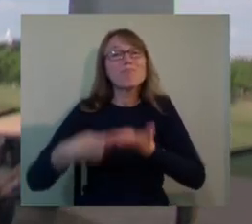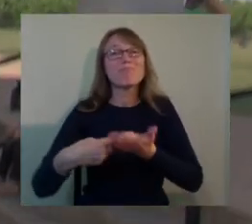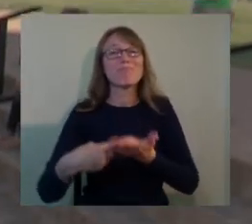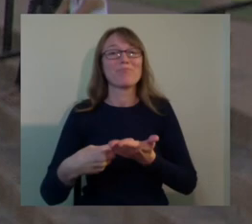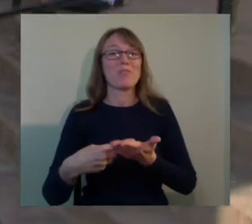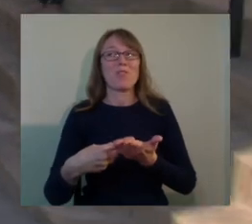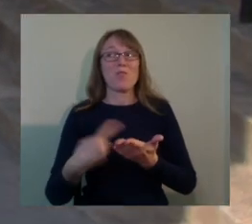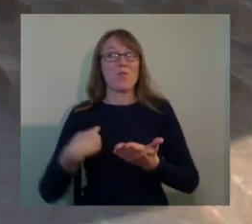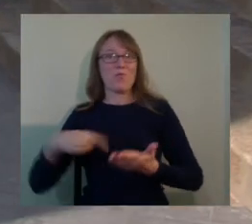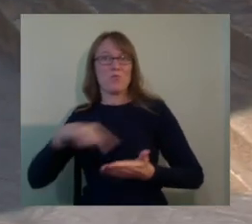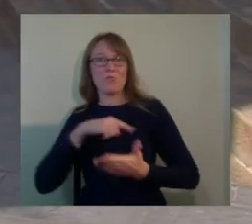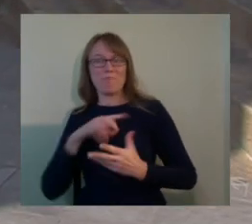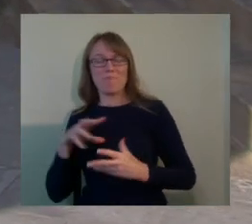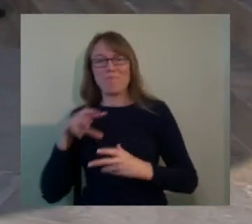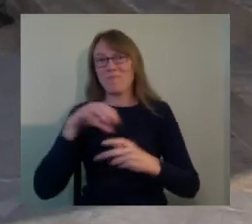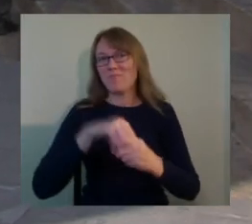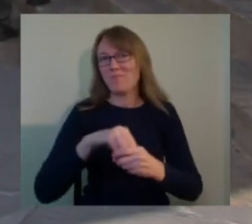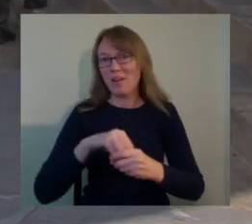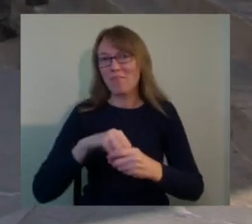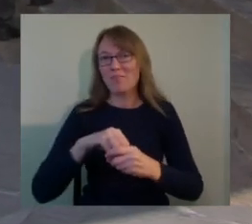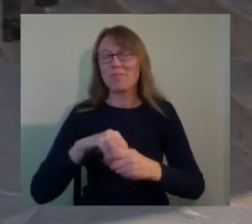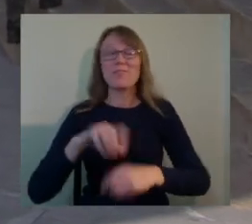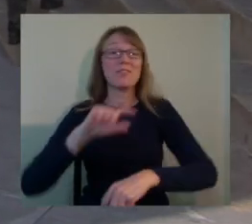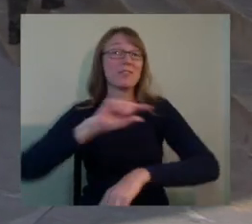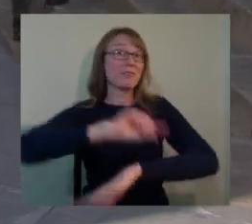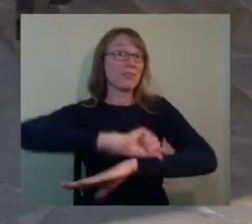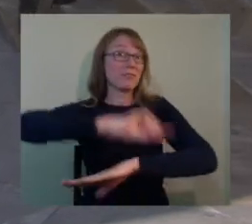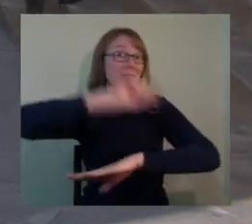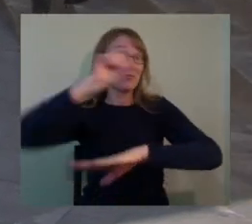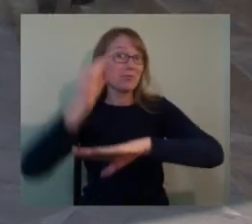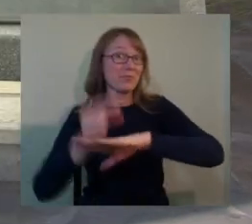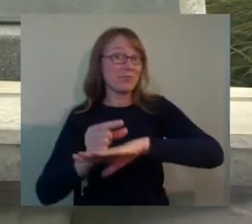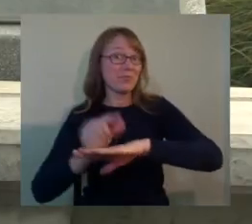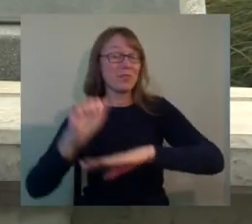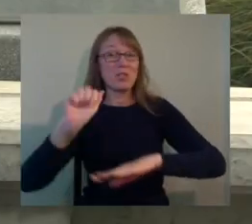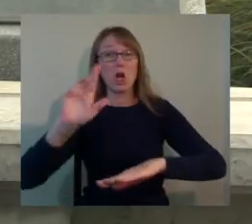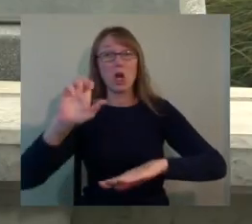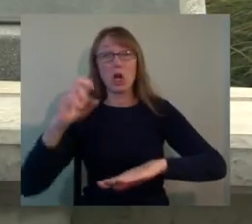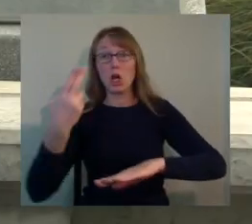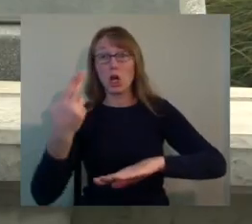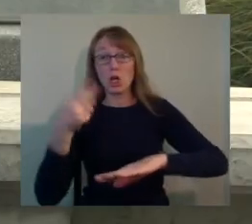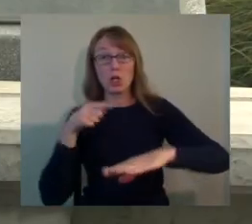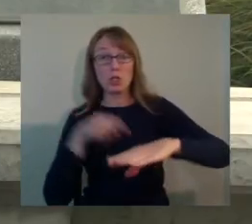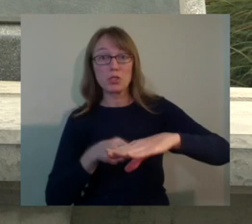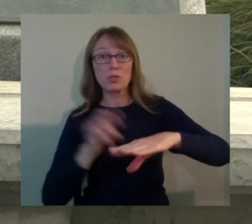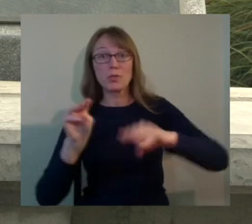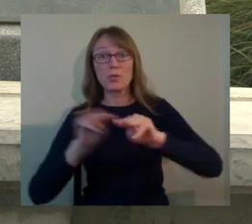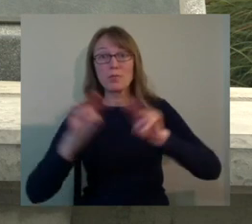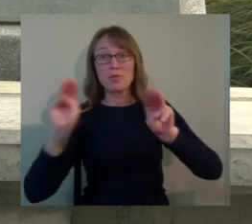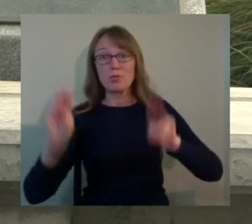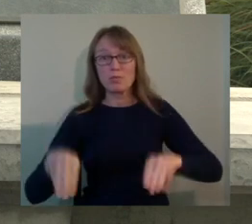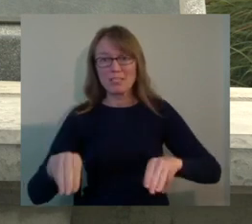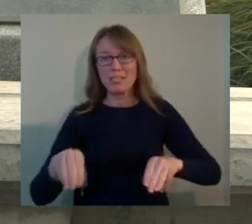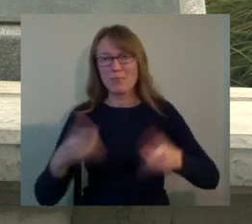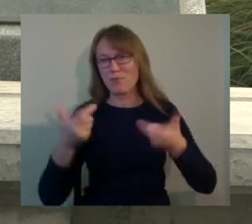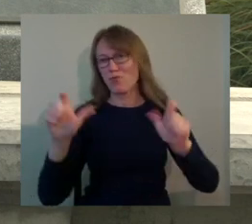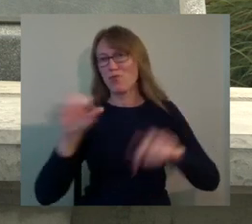St. Louis Arch, and we did with a variety of people who have a variety of disabilities. In